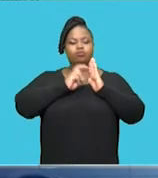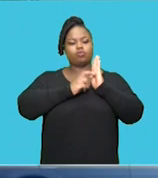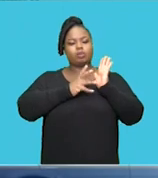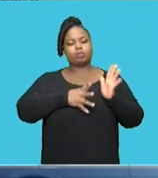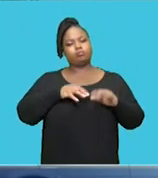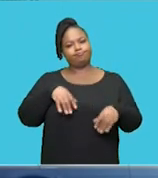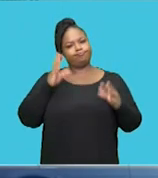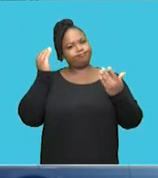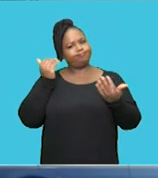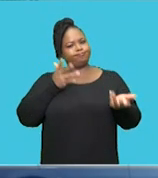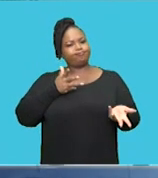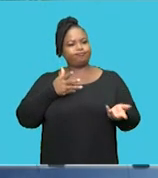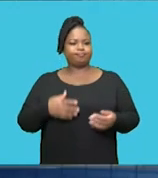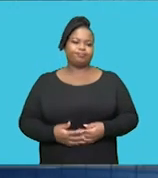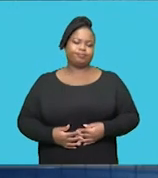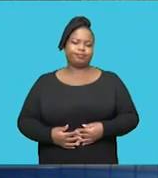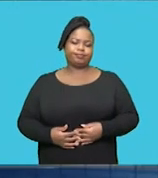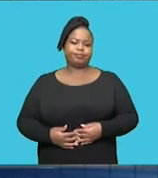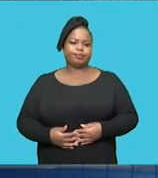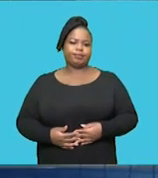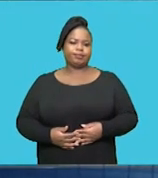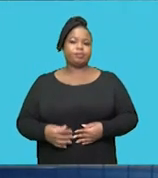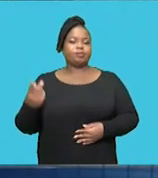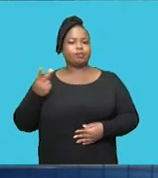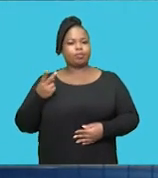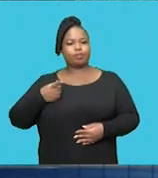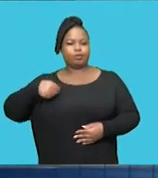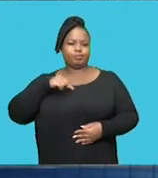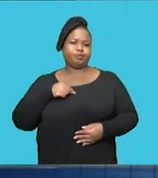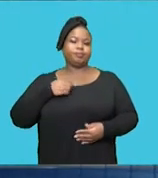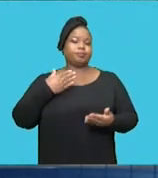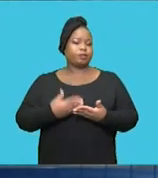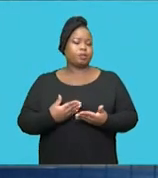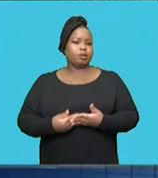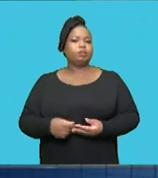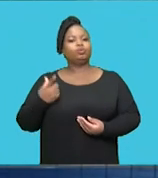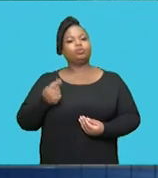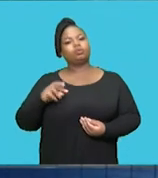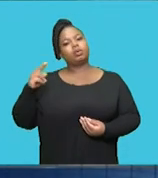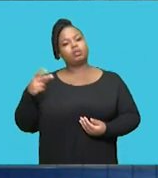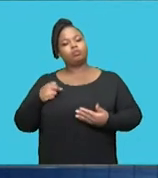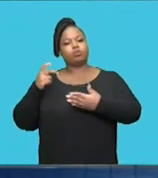expects it to be Right? And also we are able to further do other projects